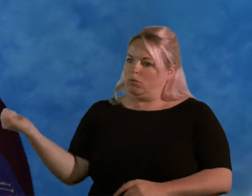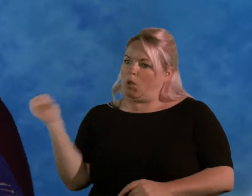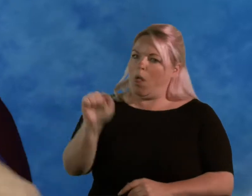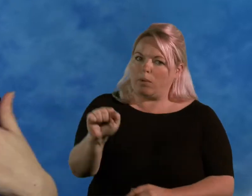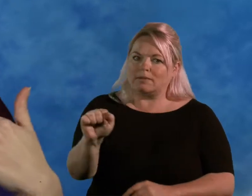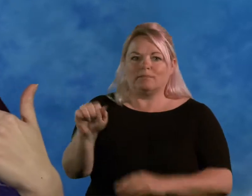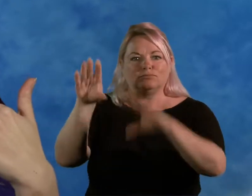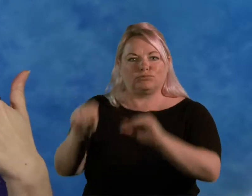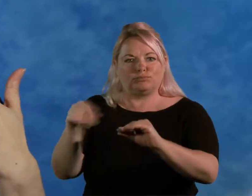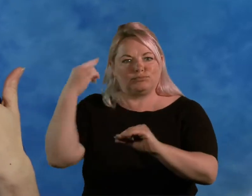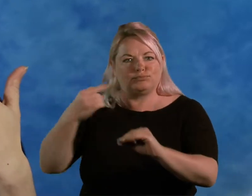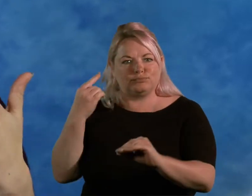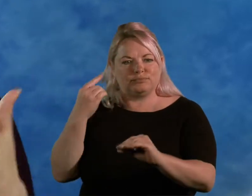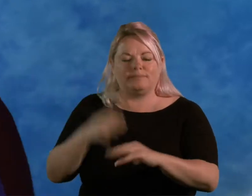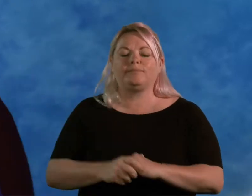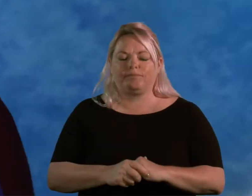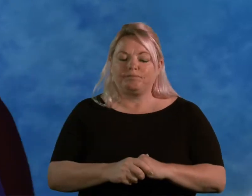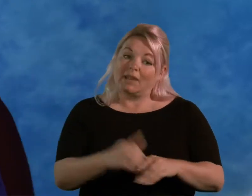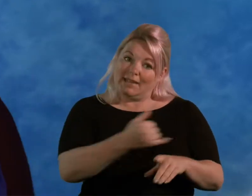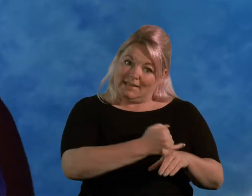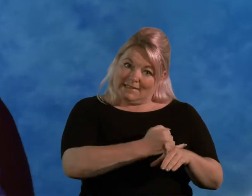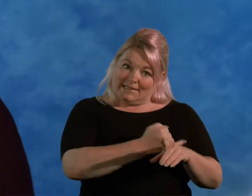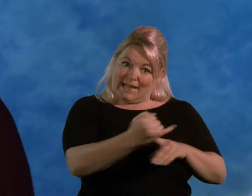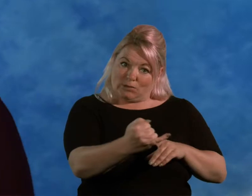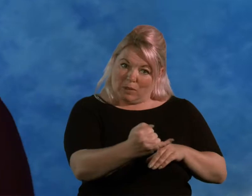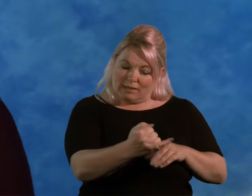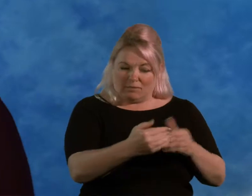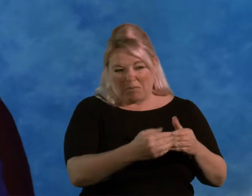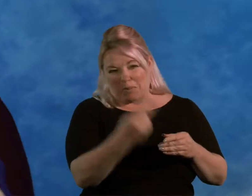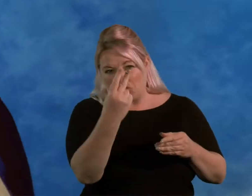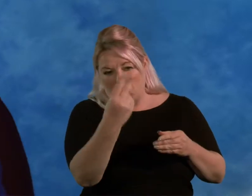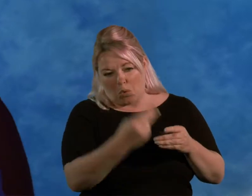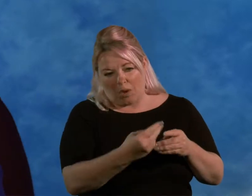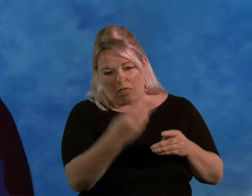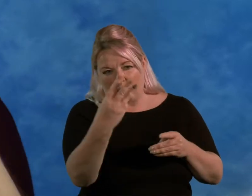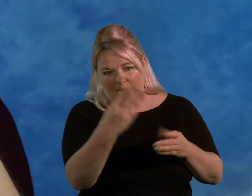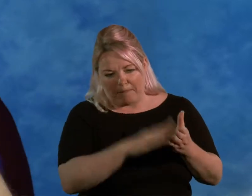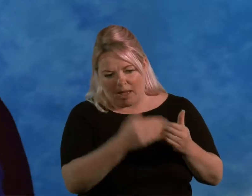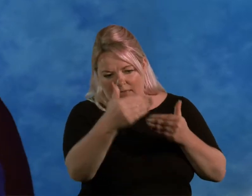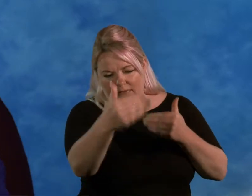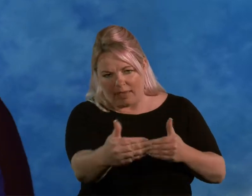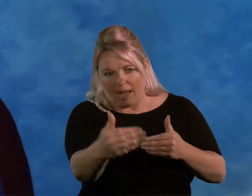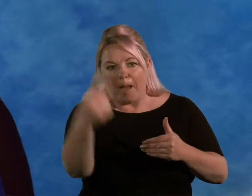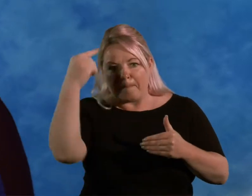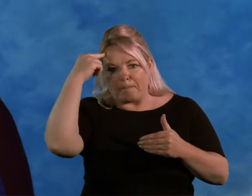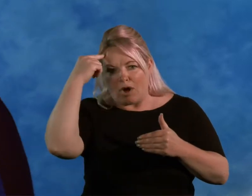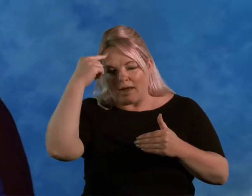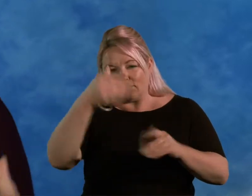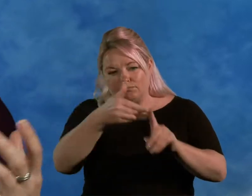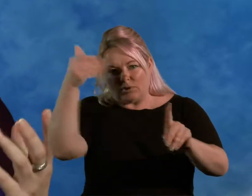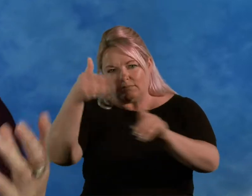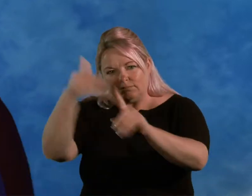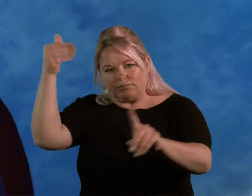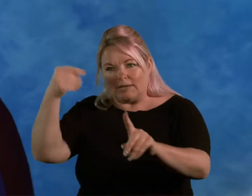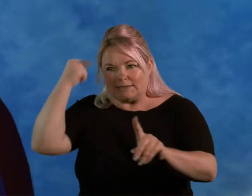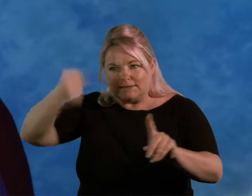So between the six weeks to two to three months, that's when my brain started to recognise objects, and